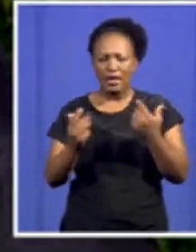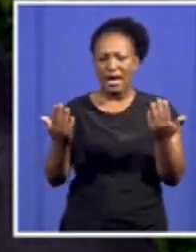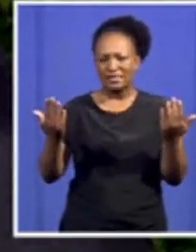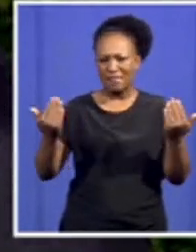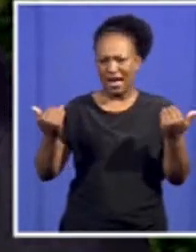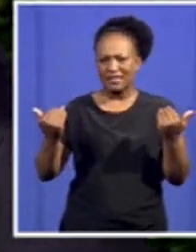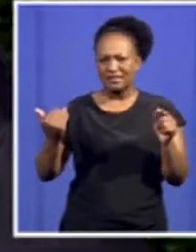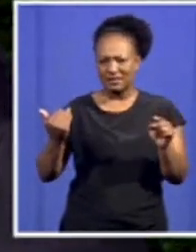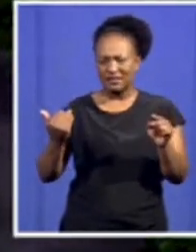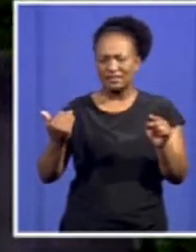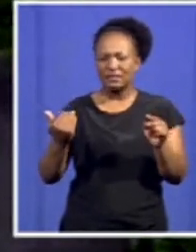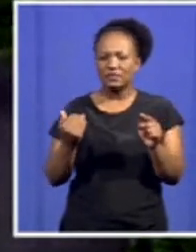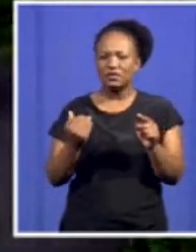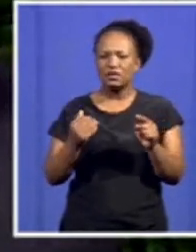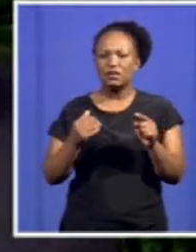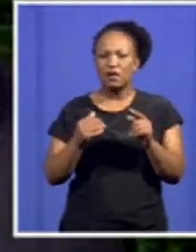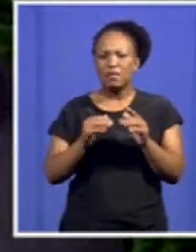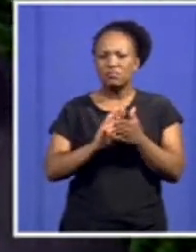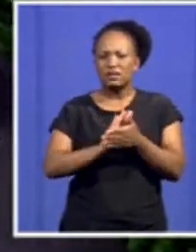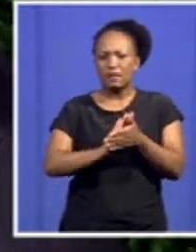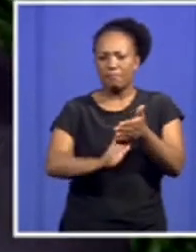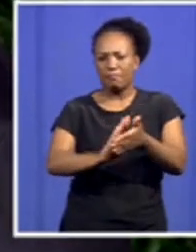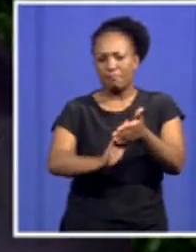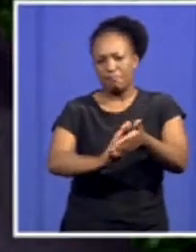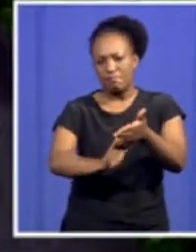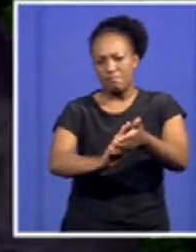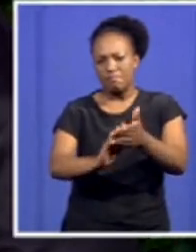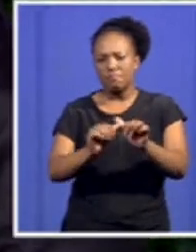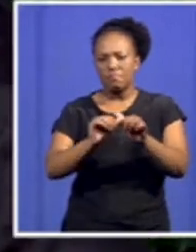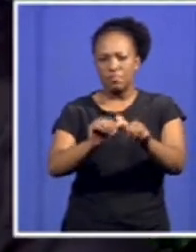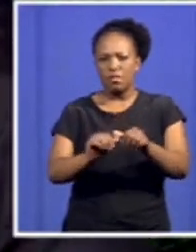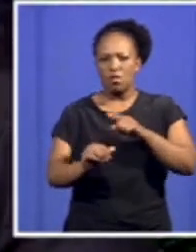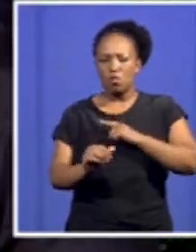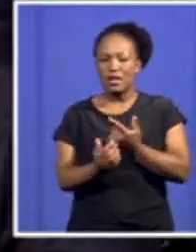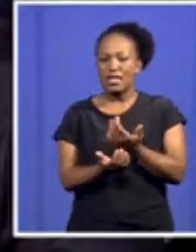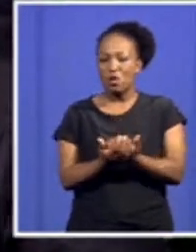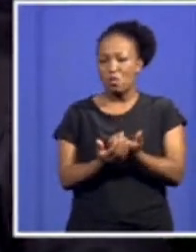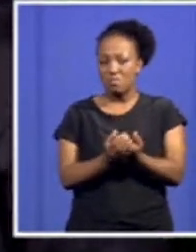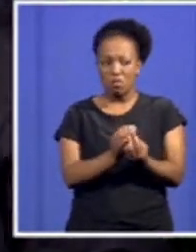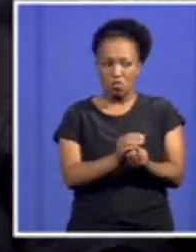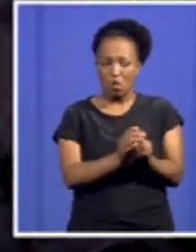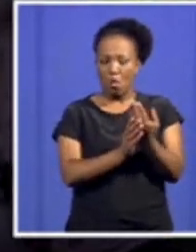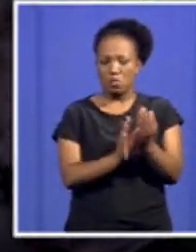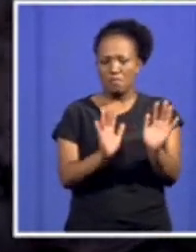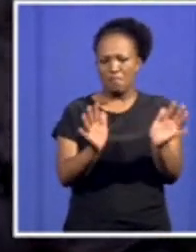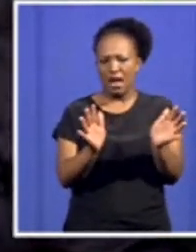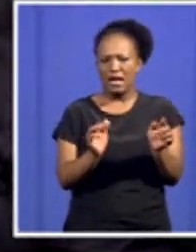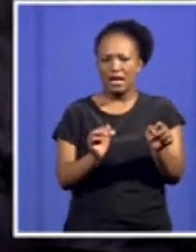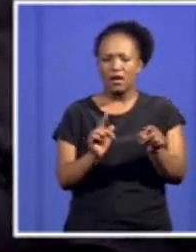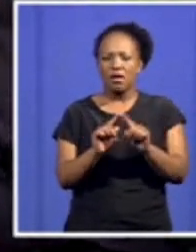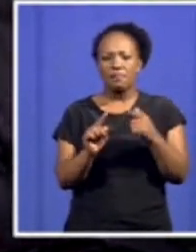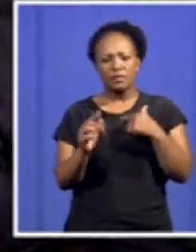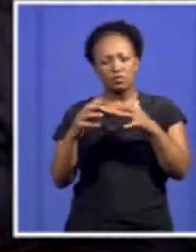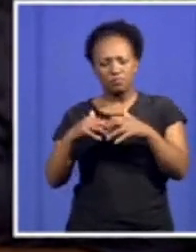must also mean you don't stabilize on economic growth only, you also stabilize on creating jobs that have a serious